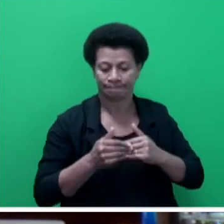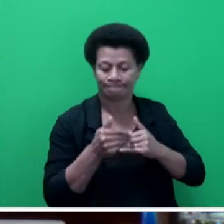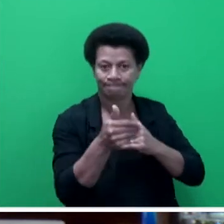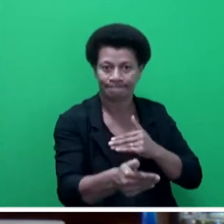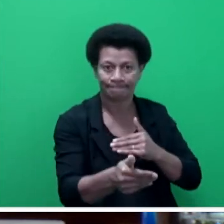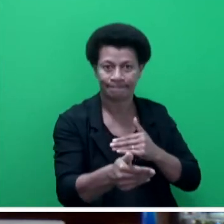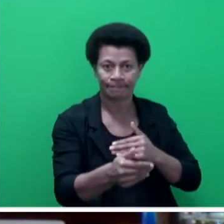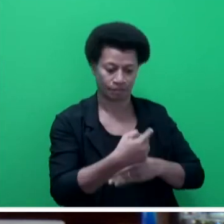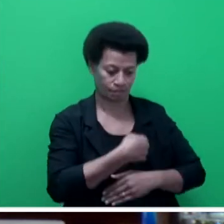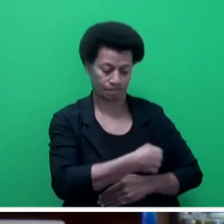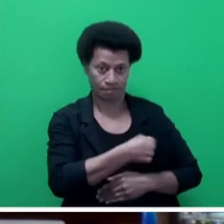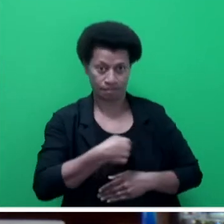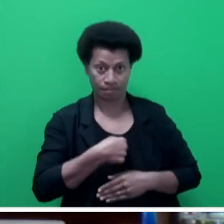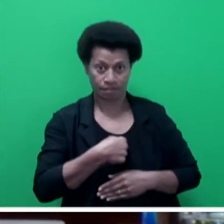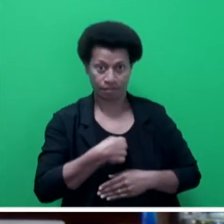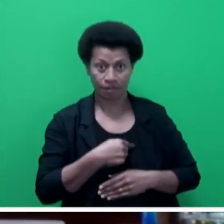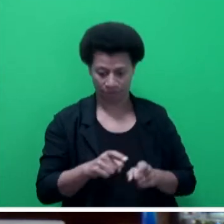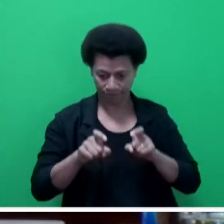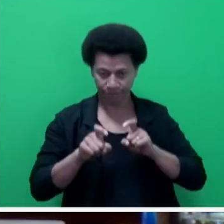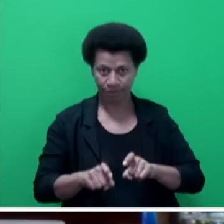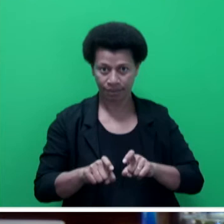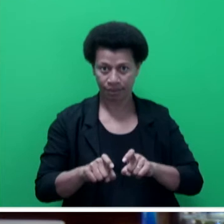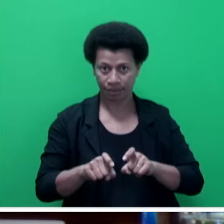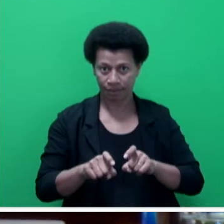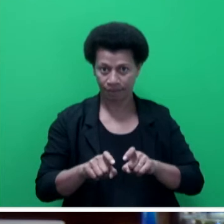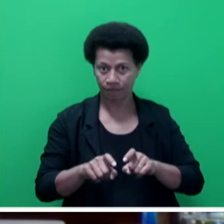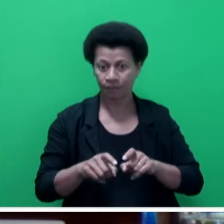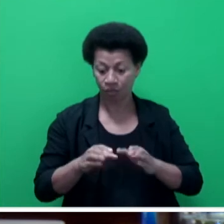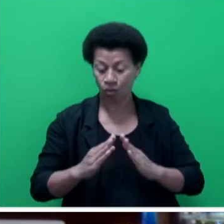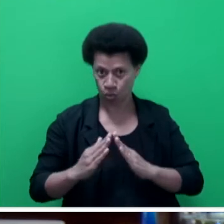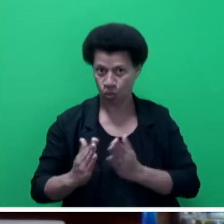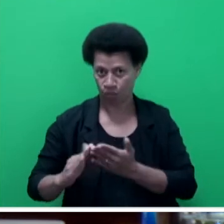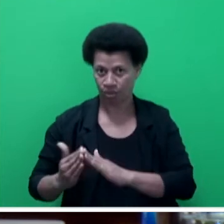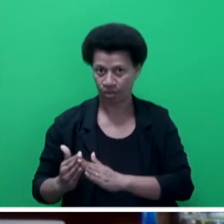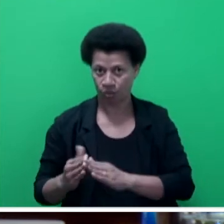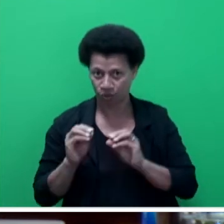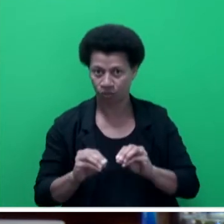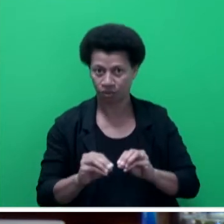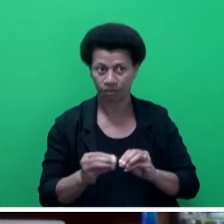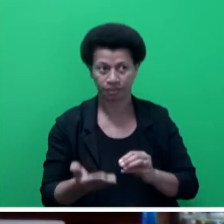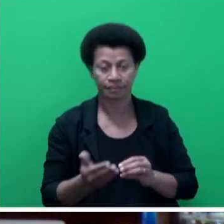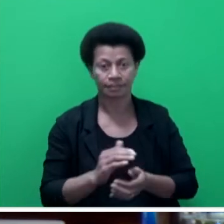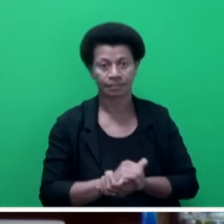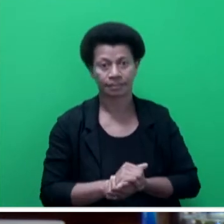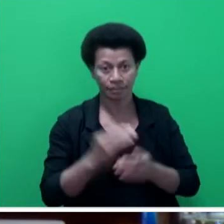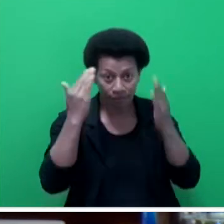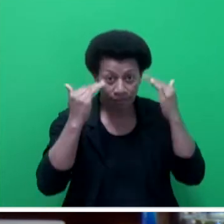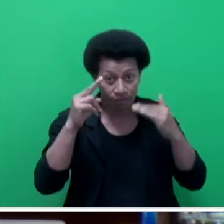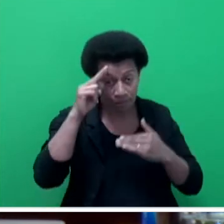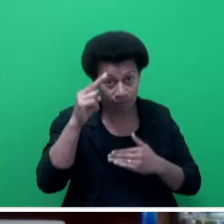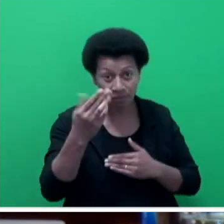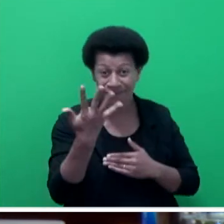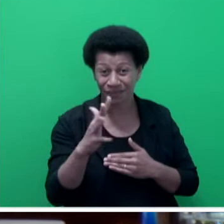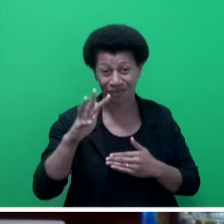committed and a permanent resident of this subject community. Mr Speaker, sir, 55.9% of